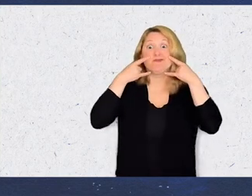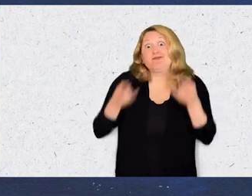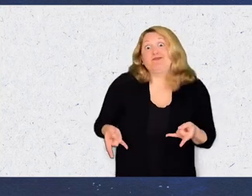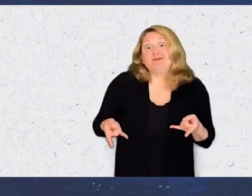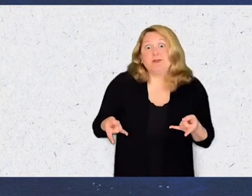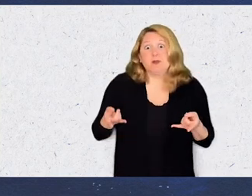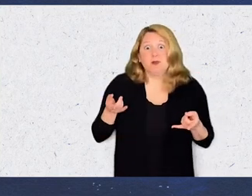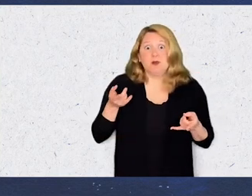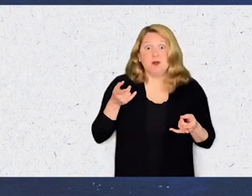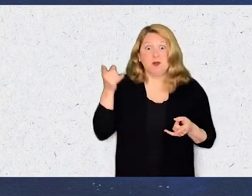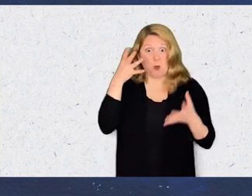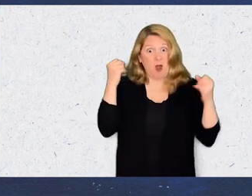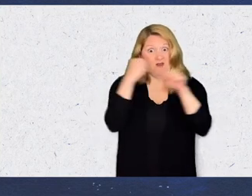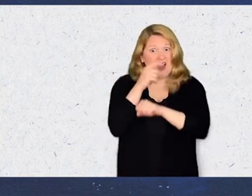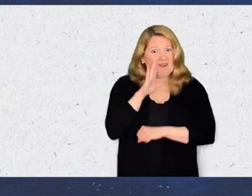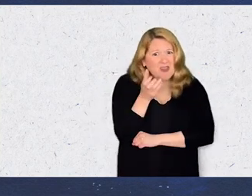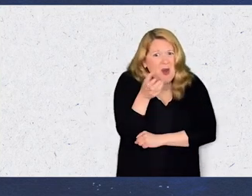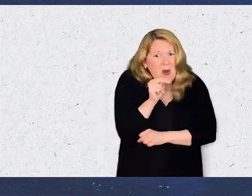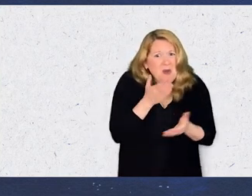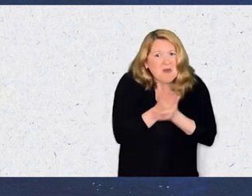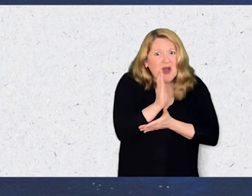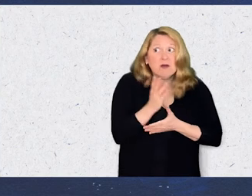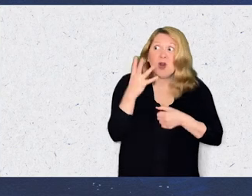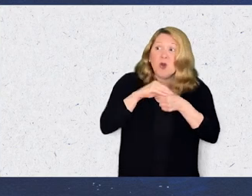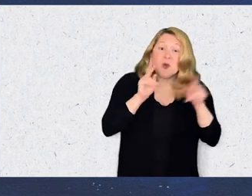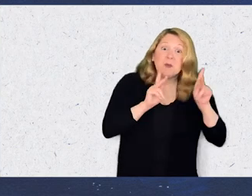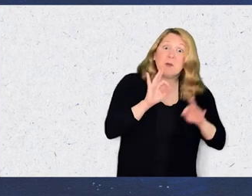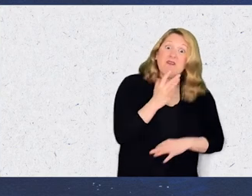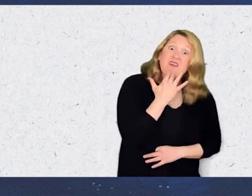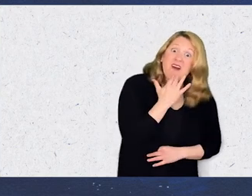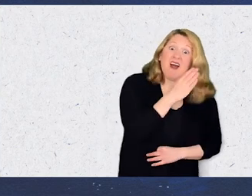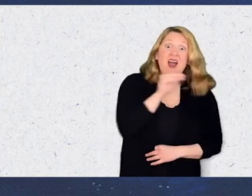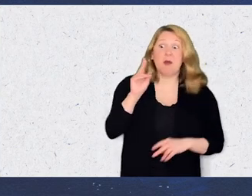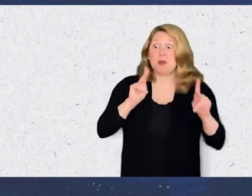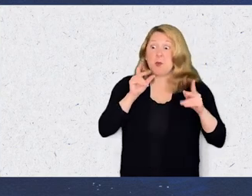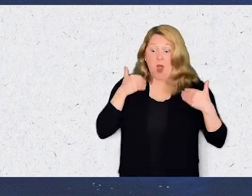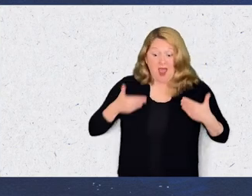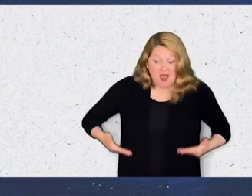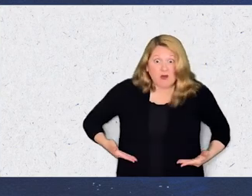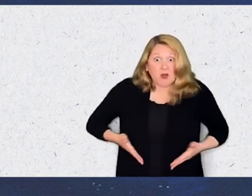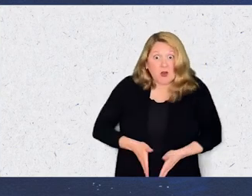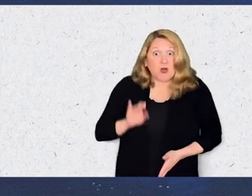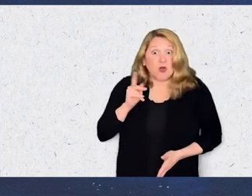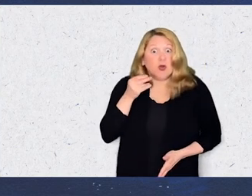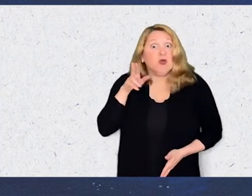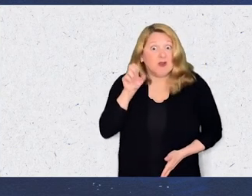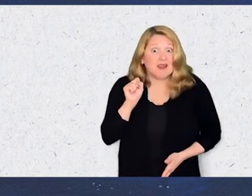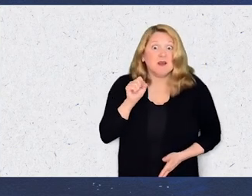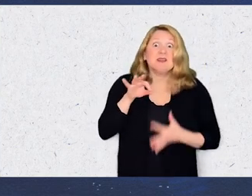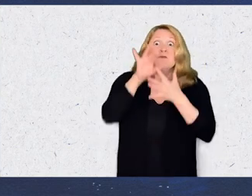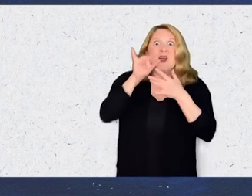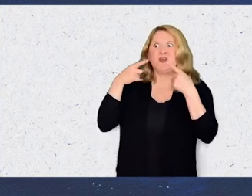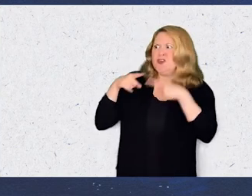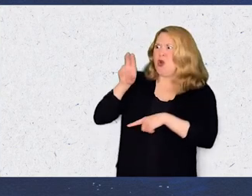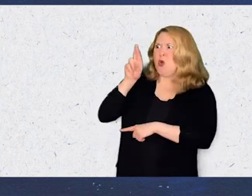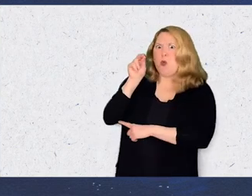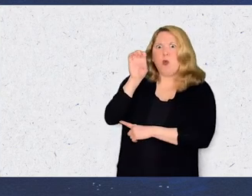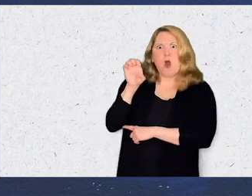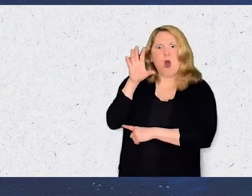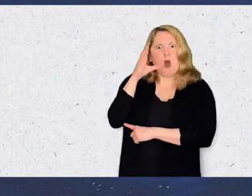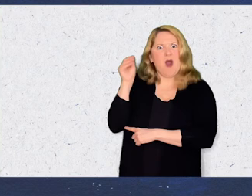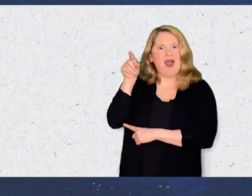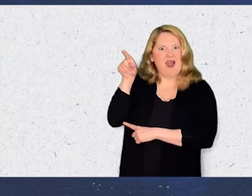masks, especially people wanting to fight for their own rights, including people of color and people who have uteruses, especially with the